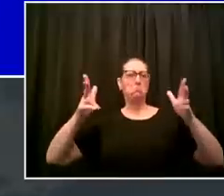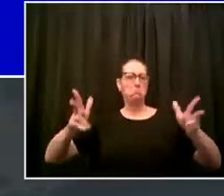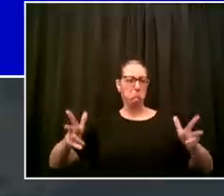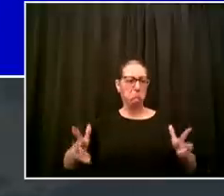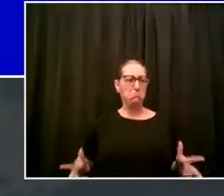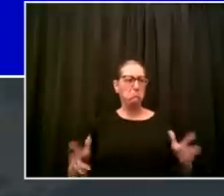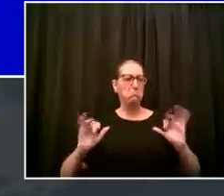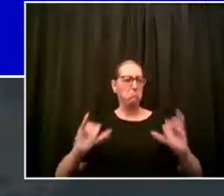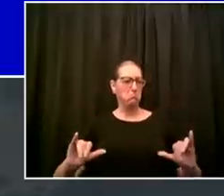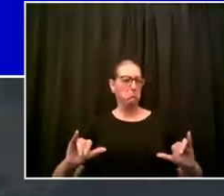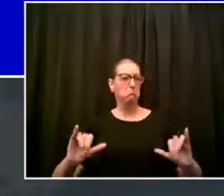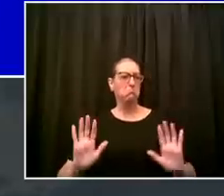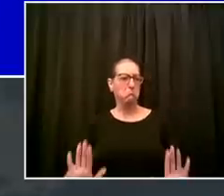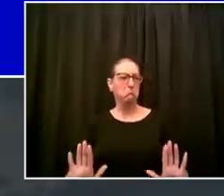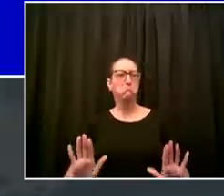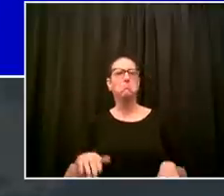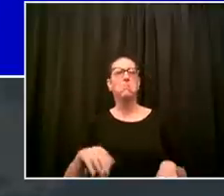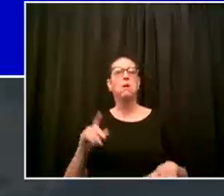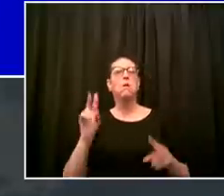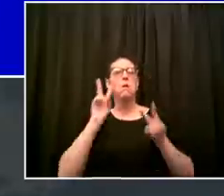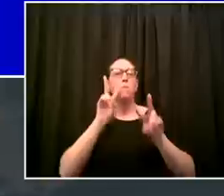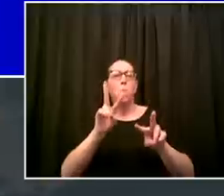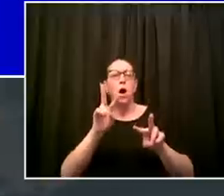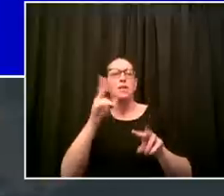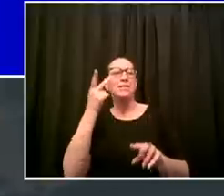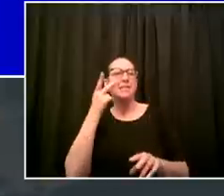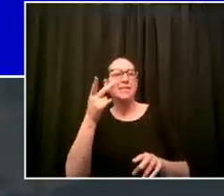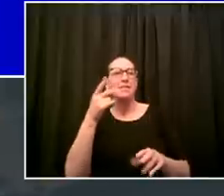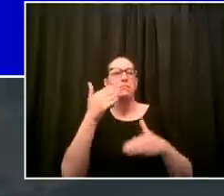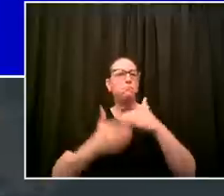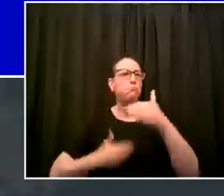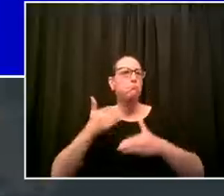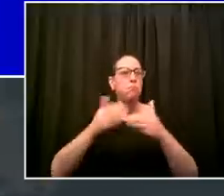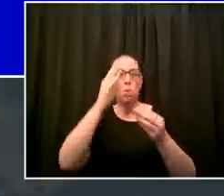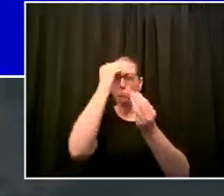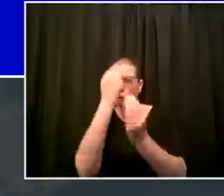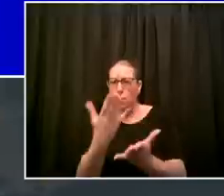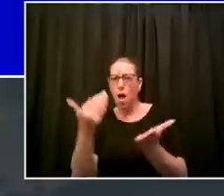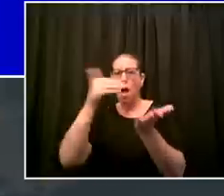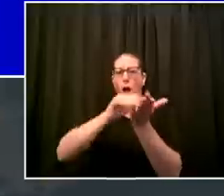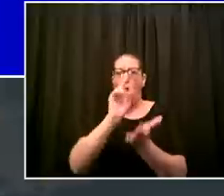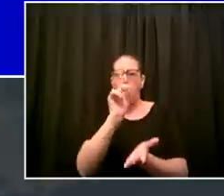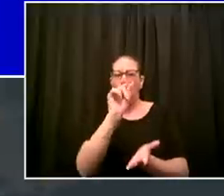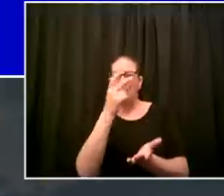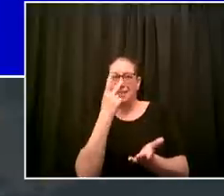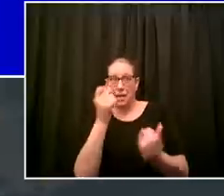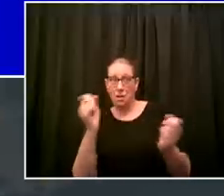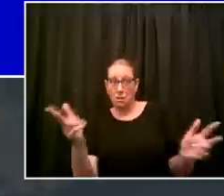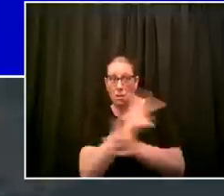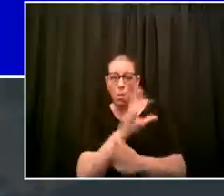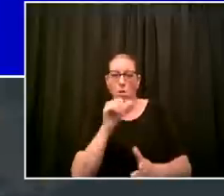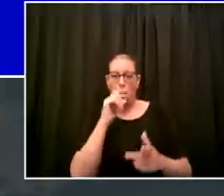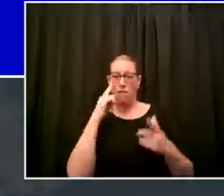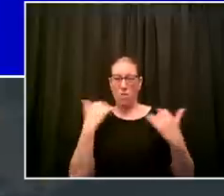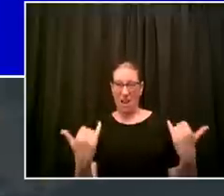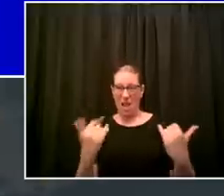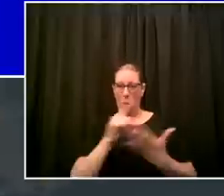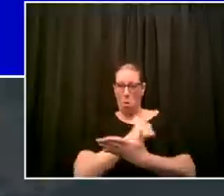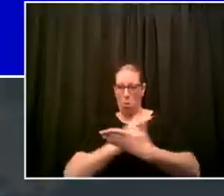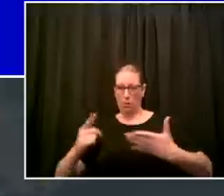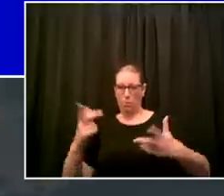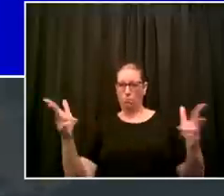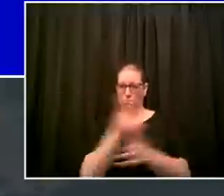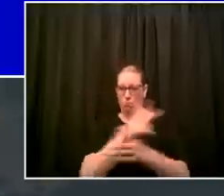everyone work with us please remember how important it is to not litter as per usual but if we can keep everything clean